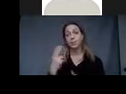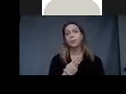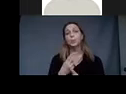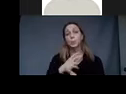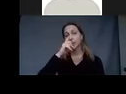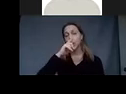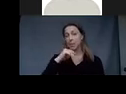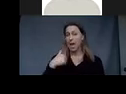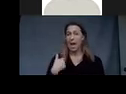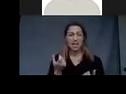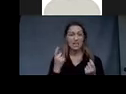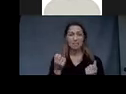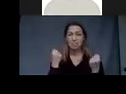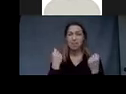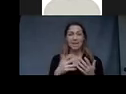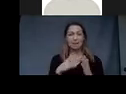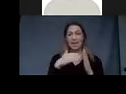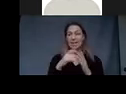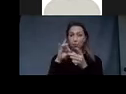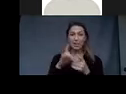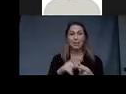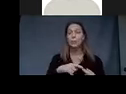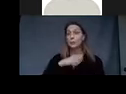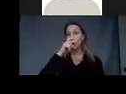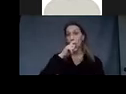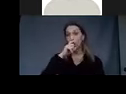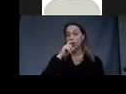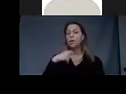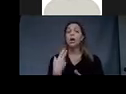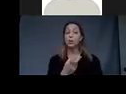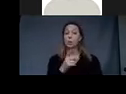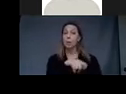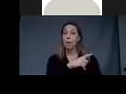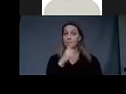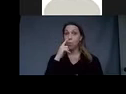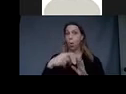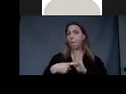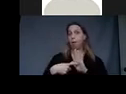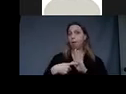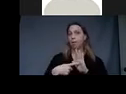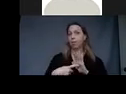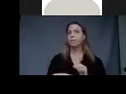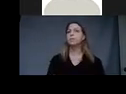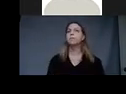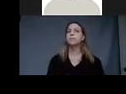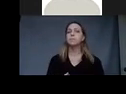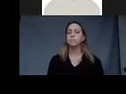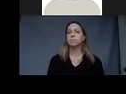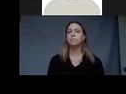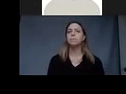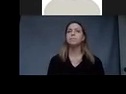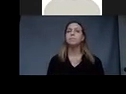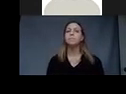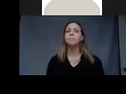series. I used the dolls to, um, as models and I made this painting from those dolls.